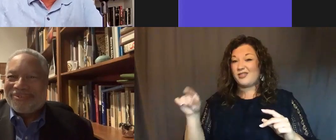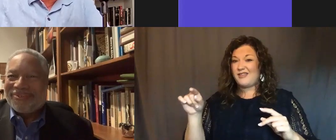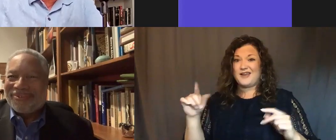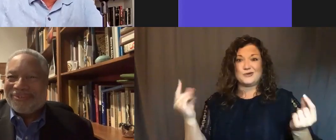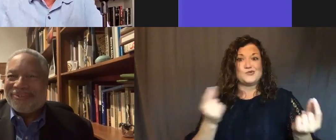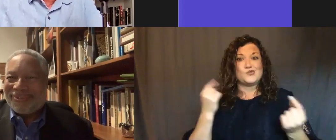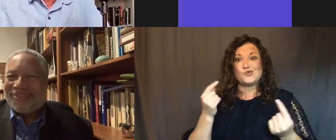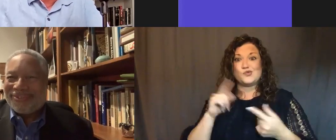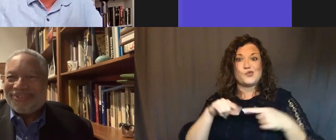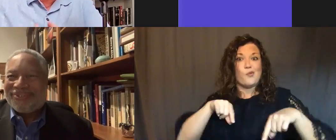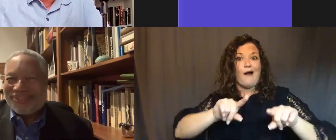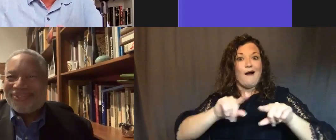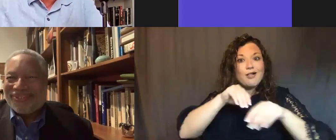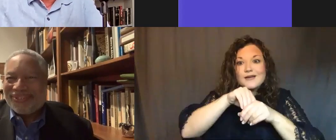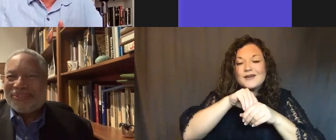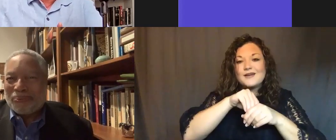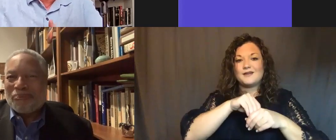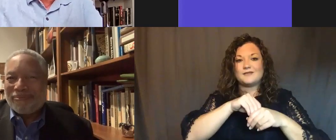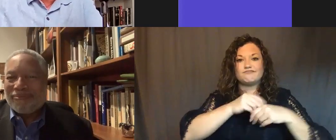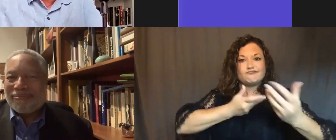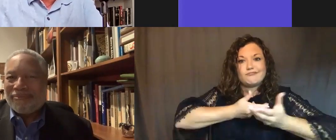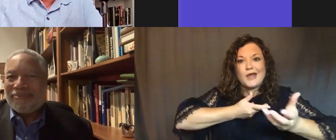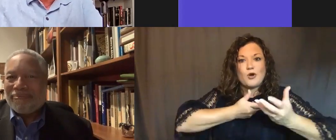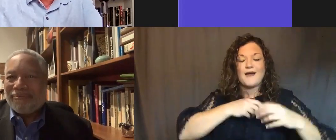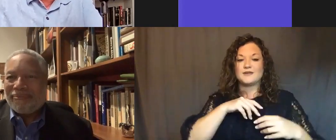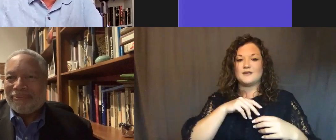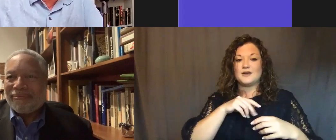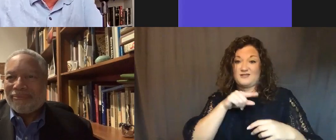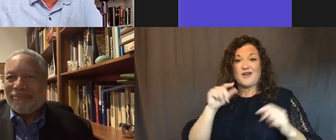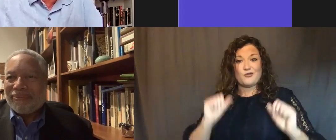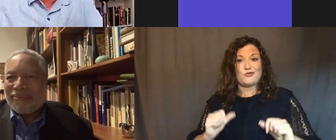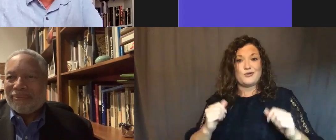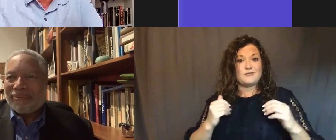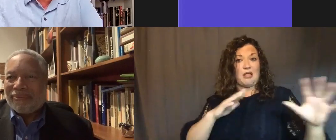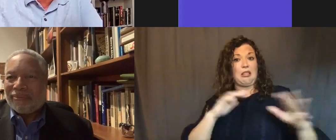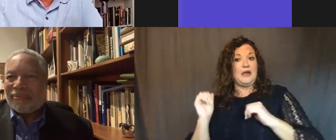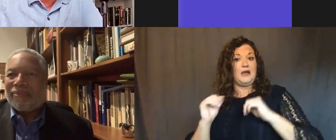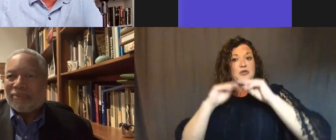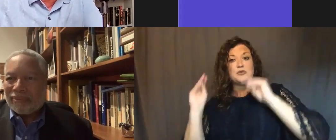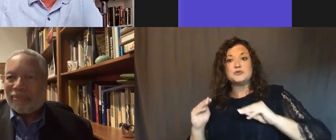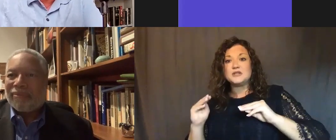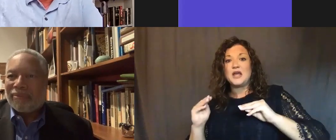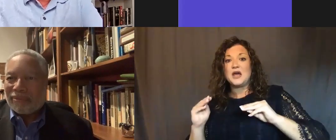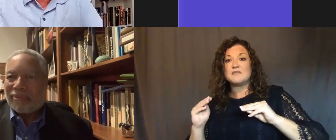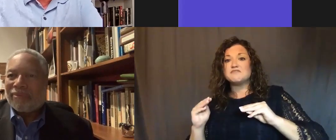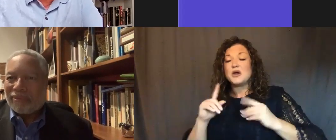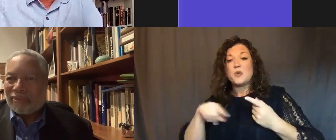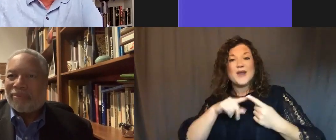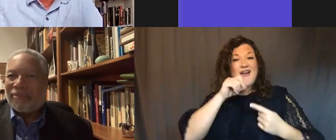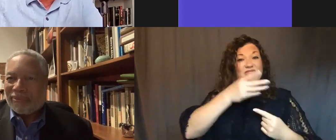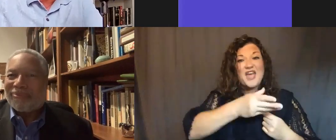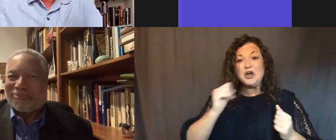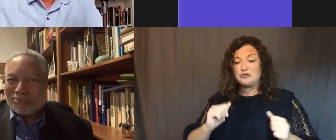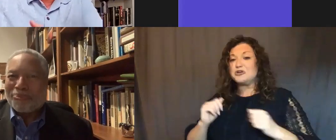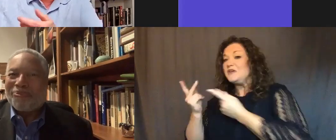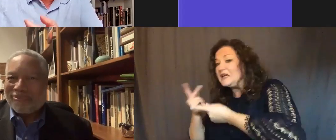of things while they were in there. Interactive, that they would have the capacity to leave the museum to visit it when they weren't there and leave it when they